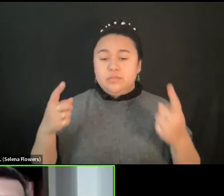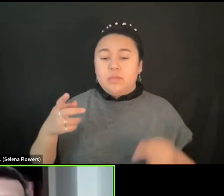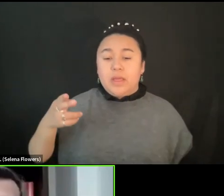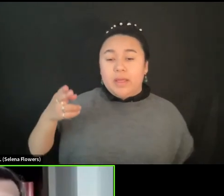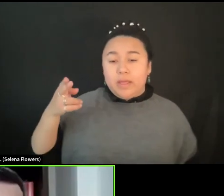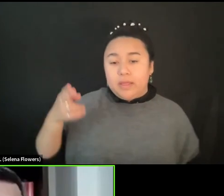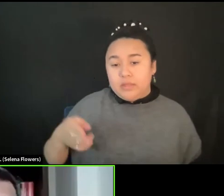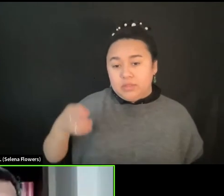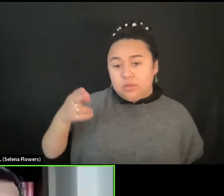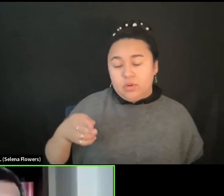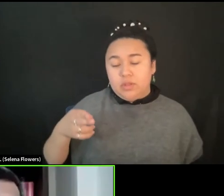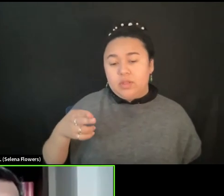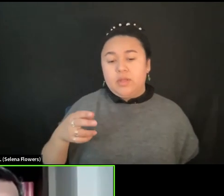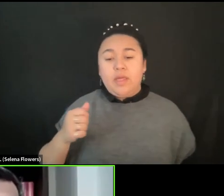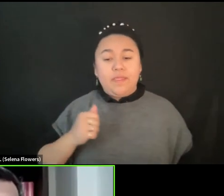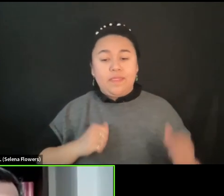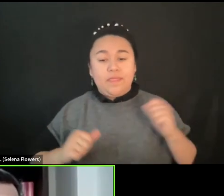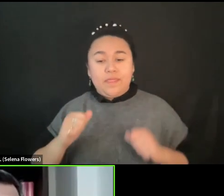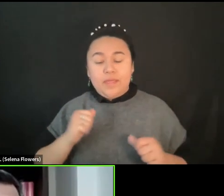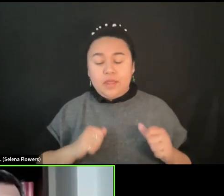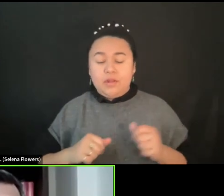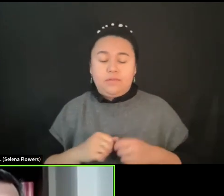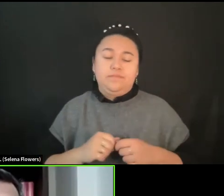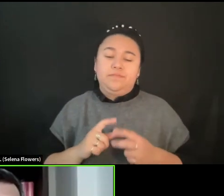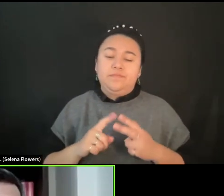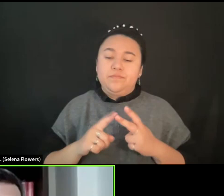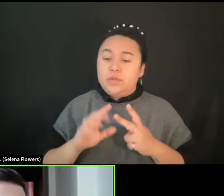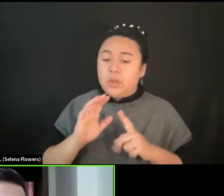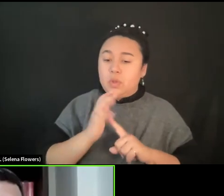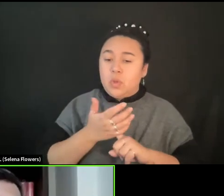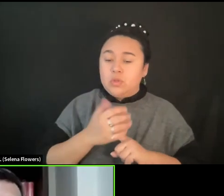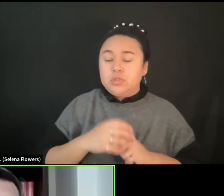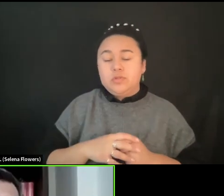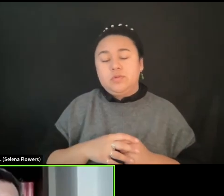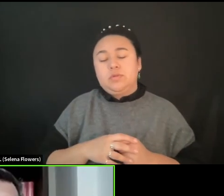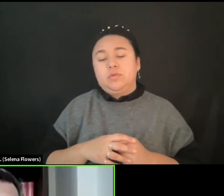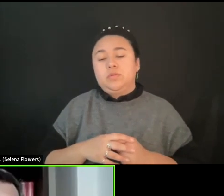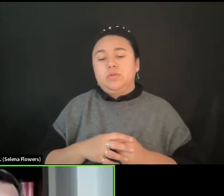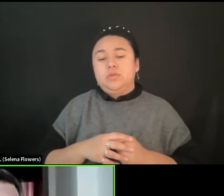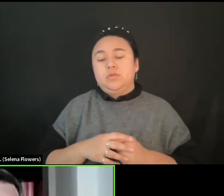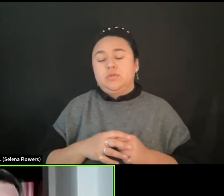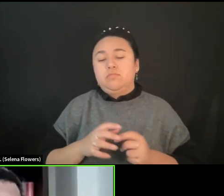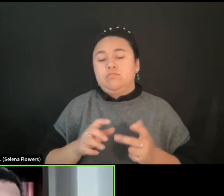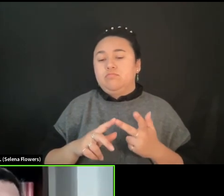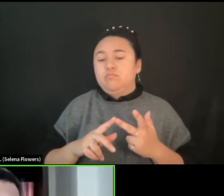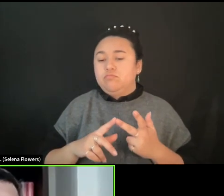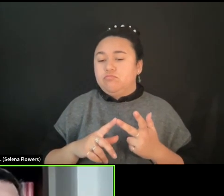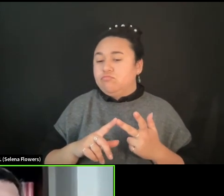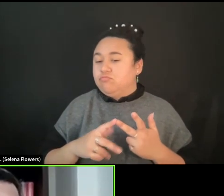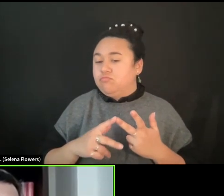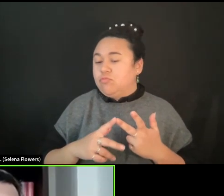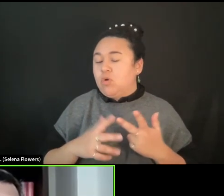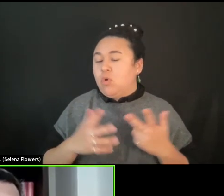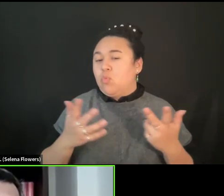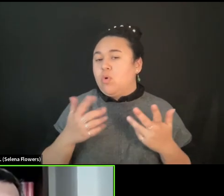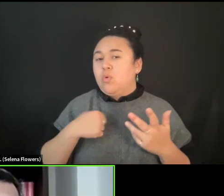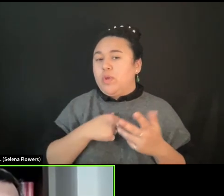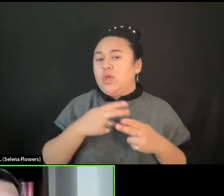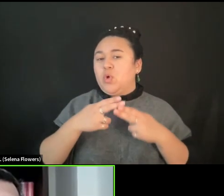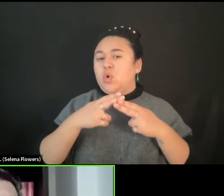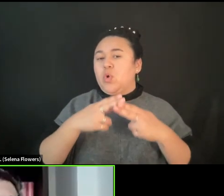and culture and what we call intellectual sector has been